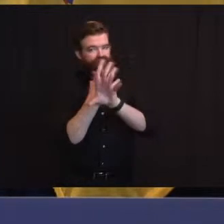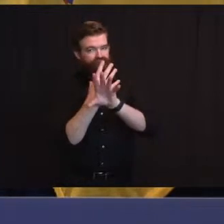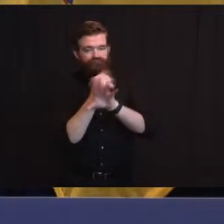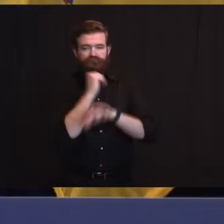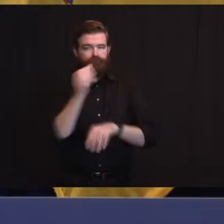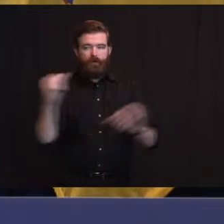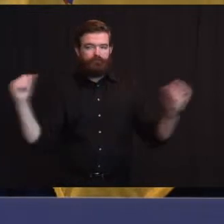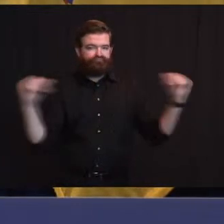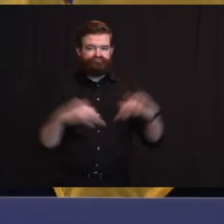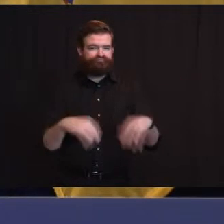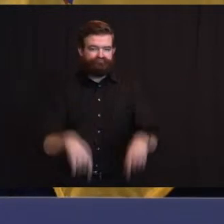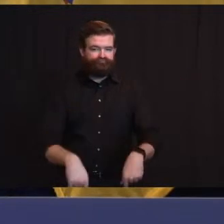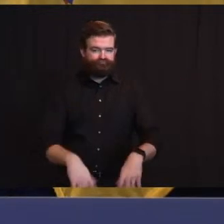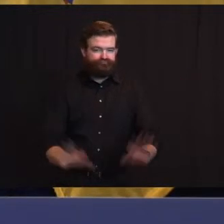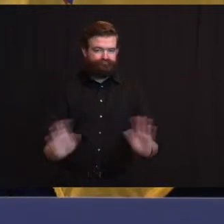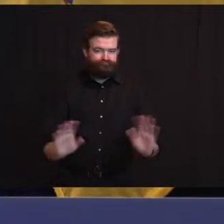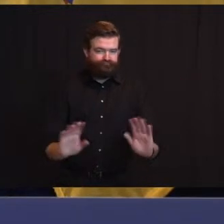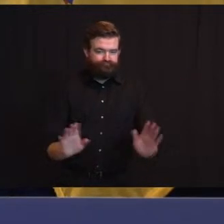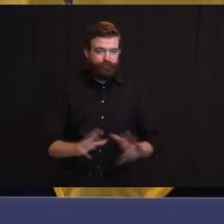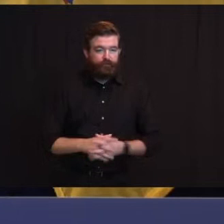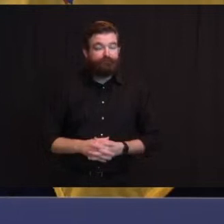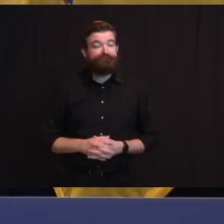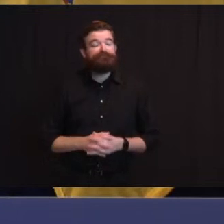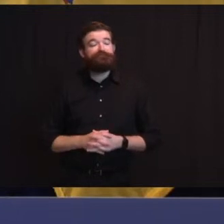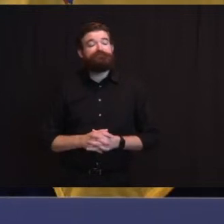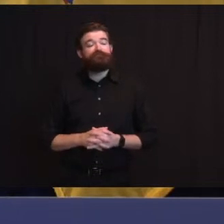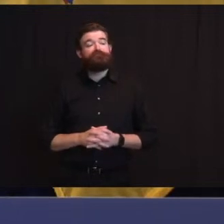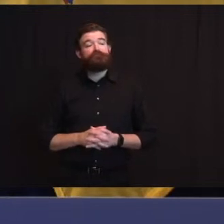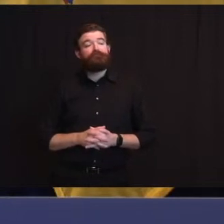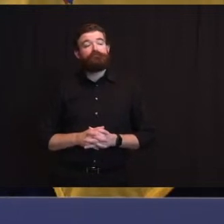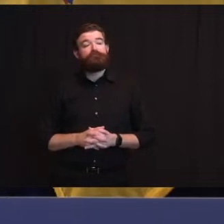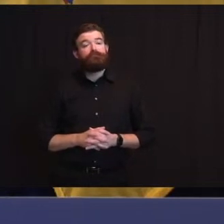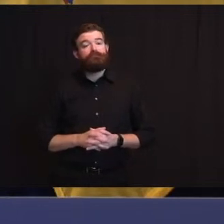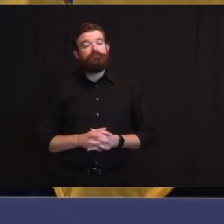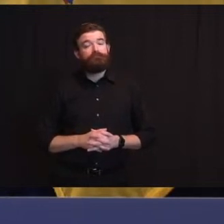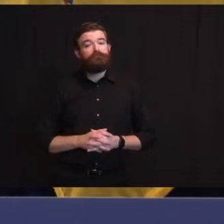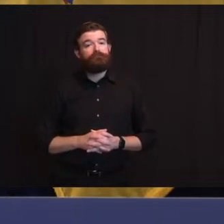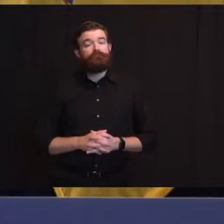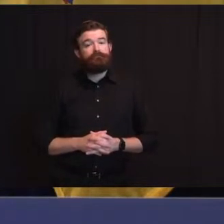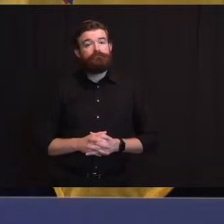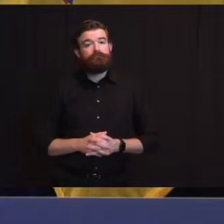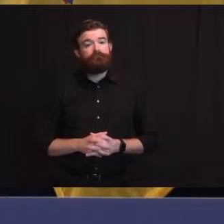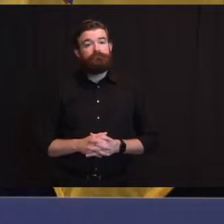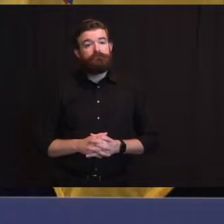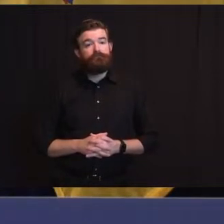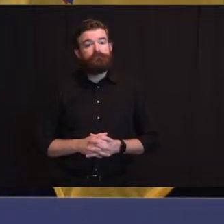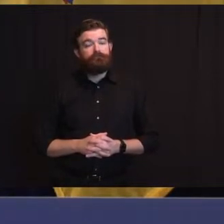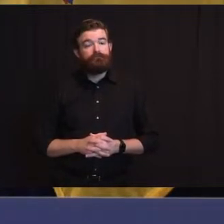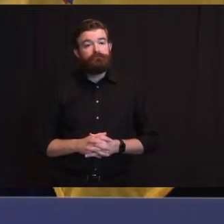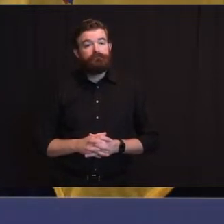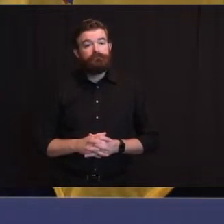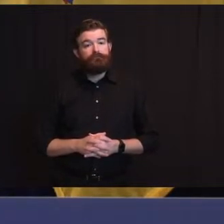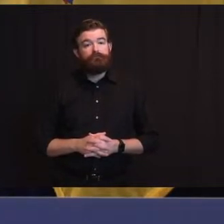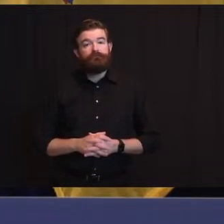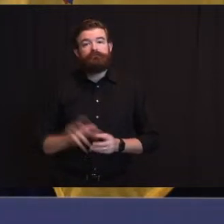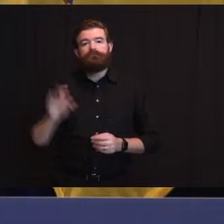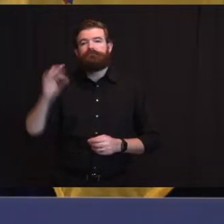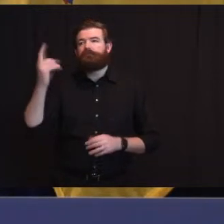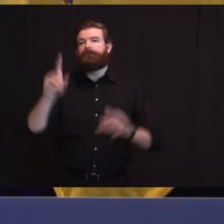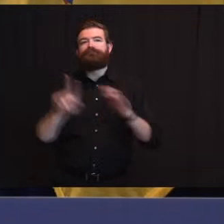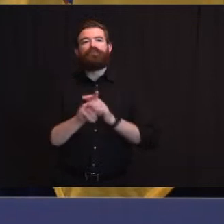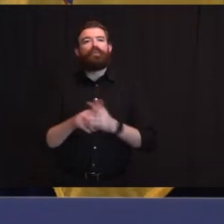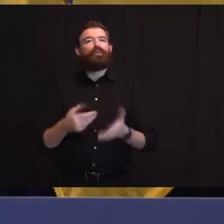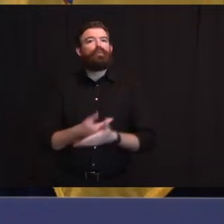a couple of months ago for a few of these. And unless you hear otherwise, again, we'll be back in person